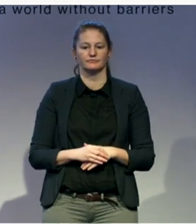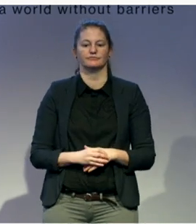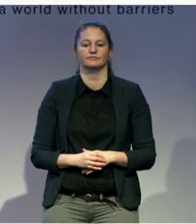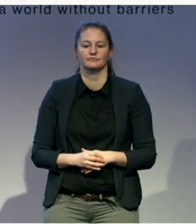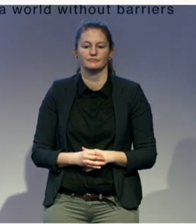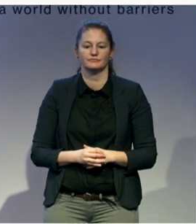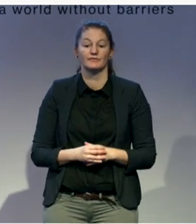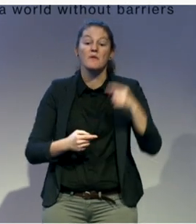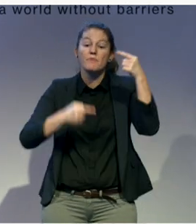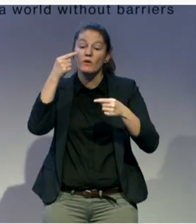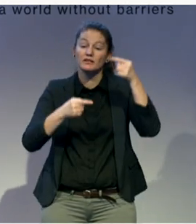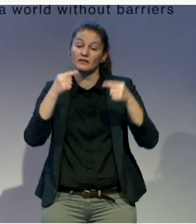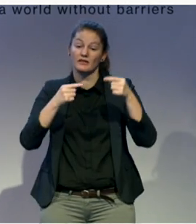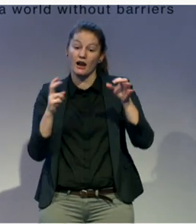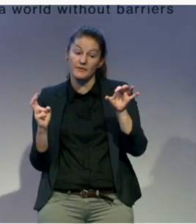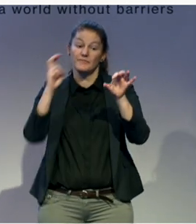as a whole.